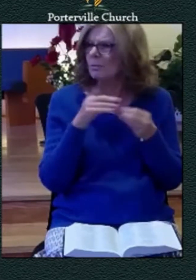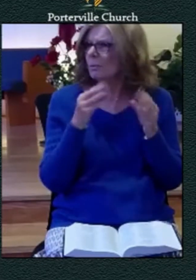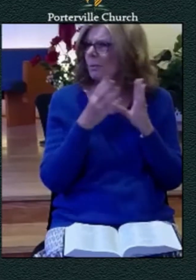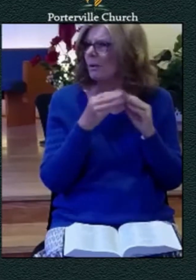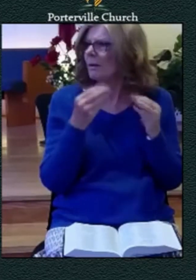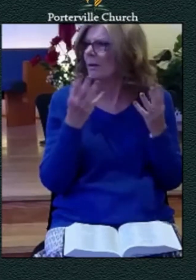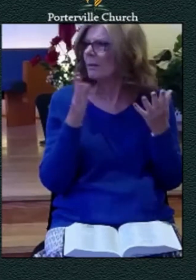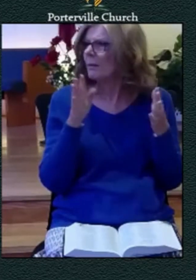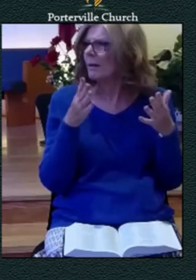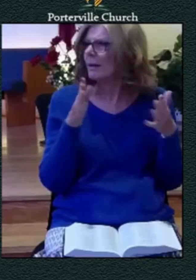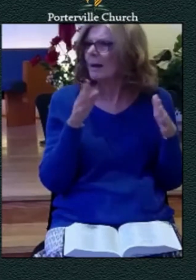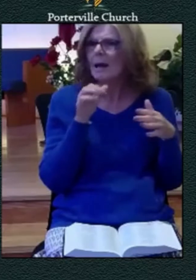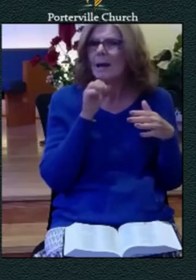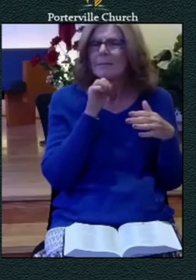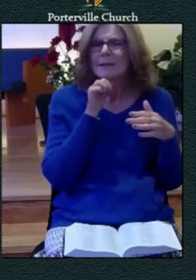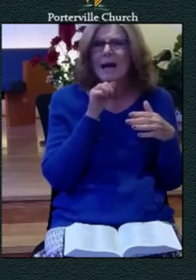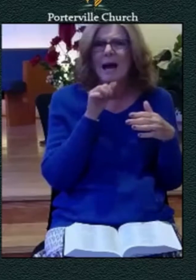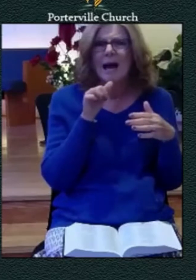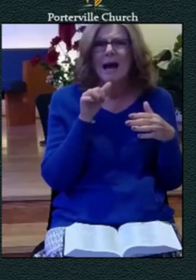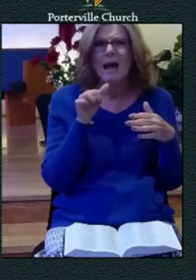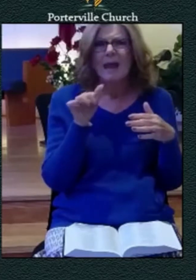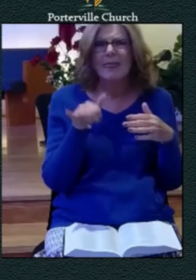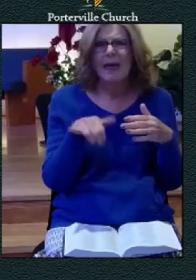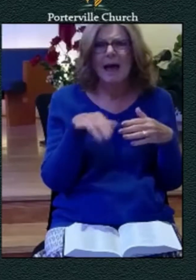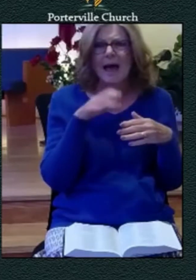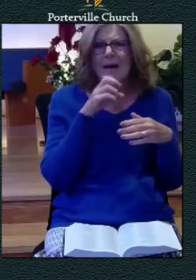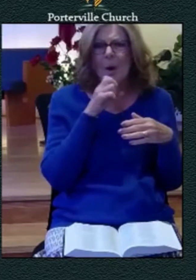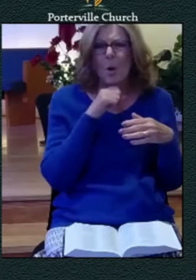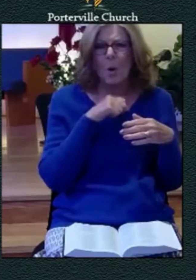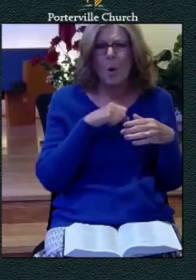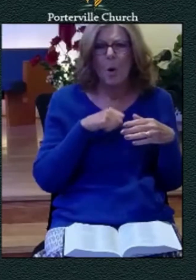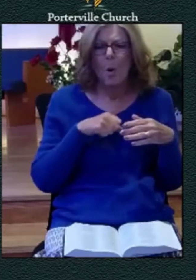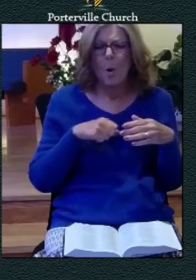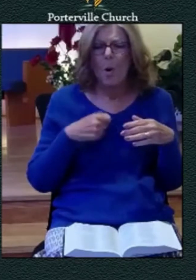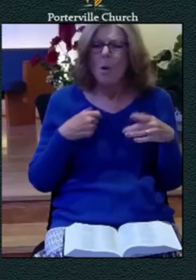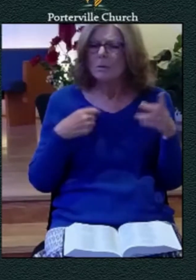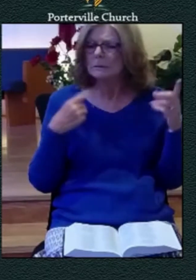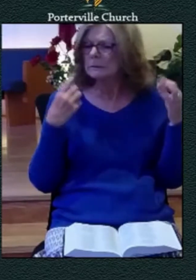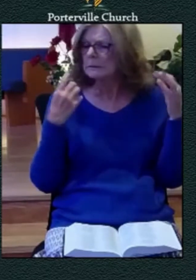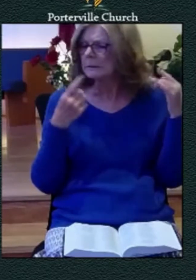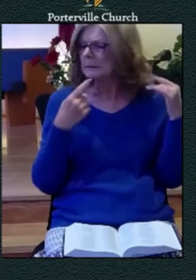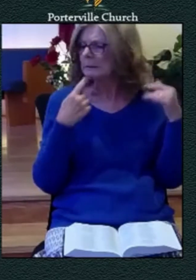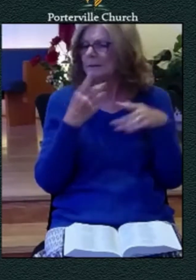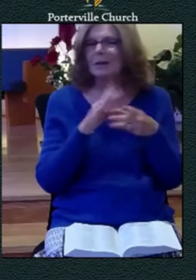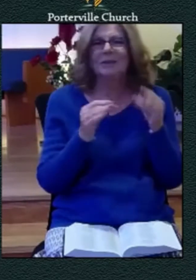i'm not that old but i guess i'm getting towards the age where you start telling stories over again